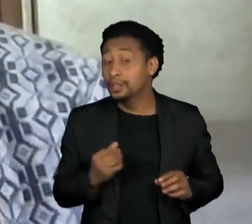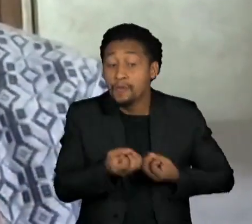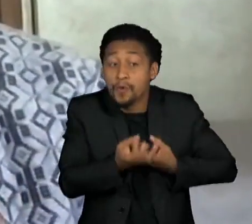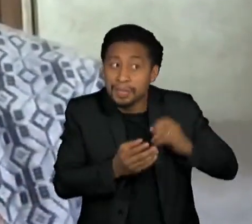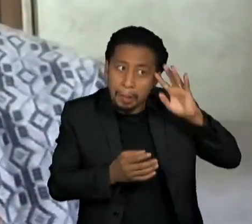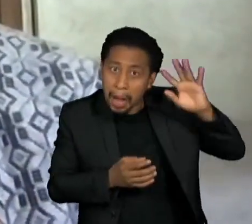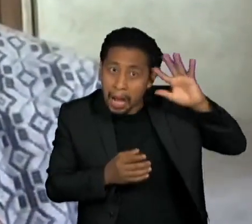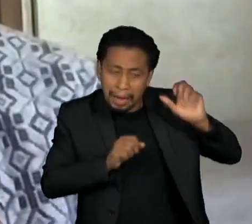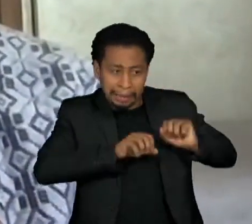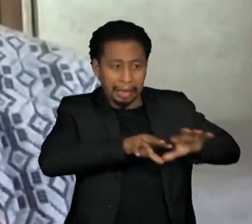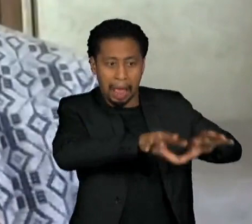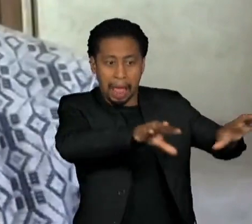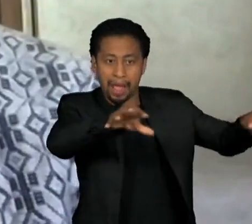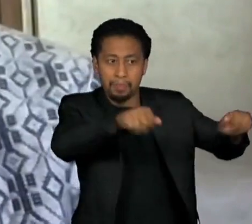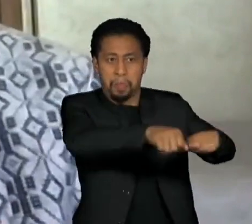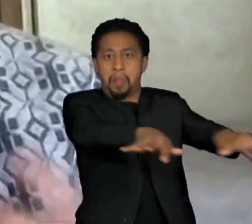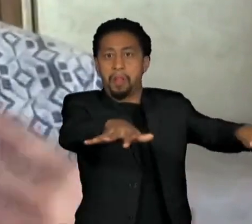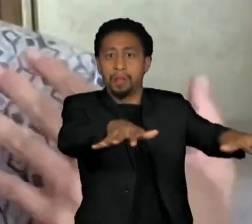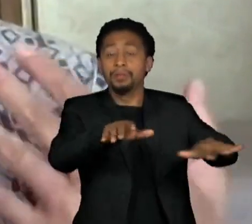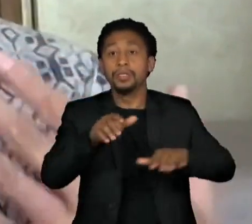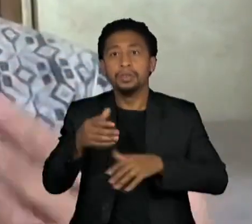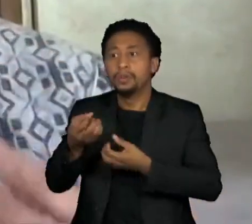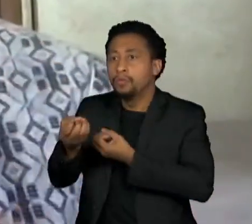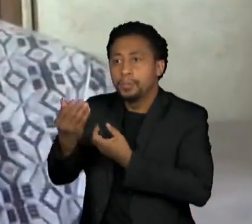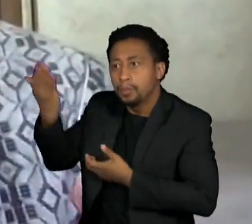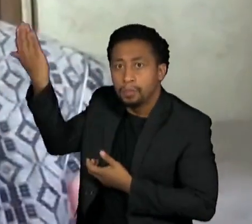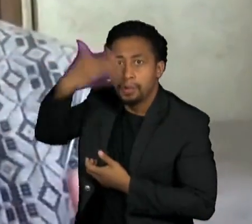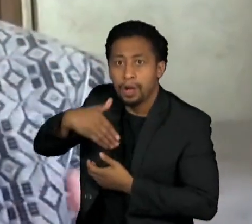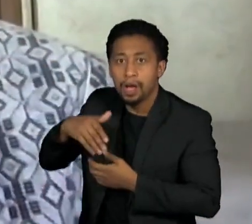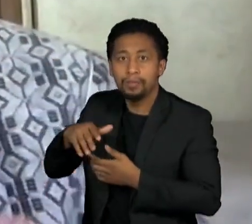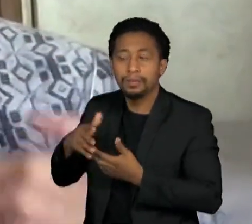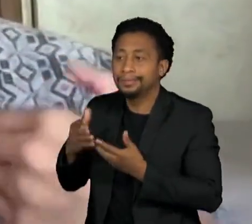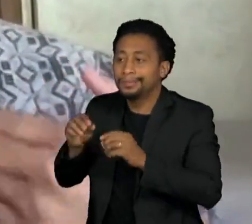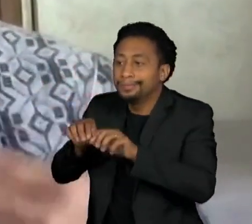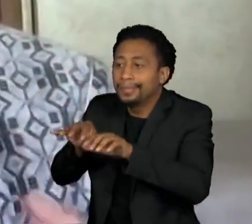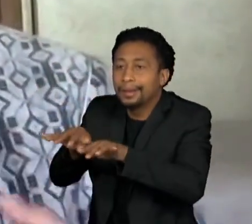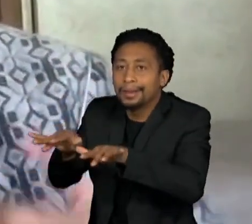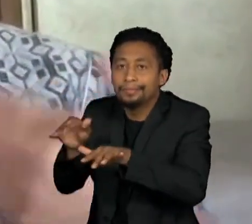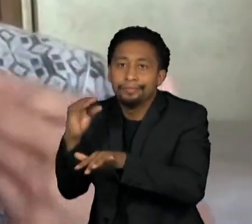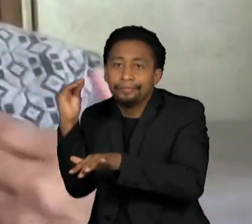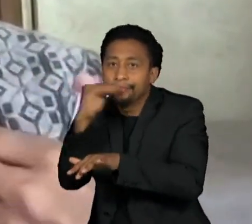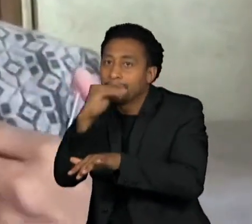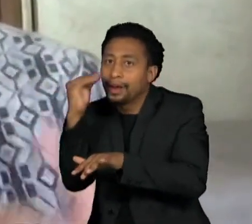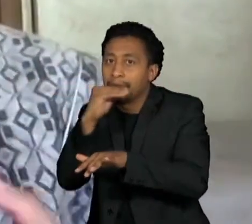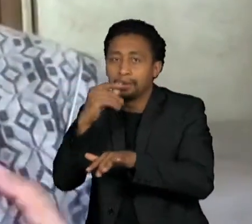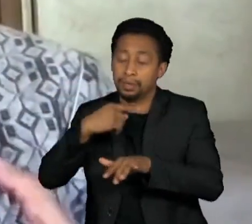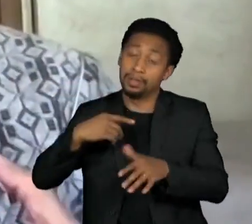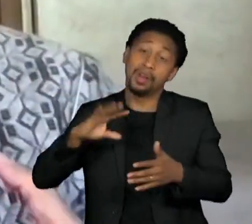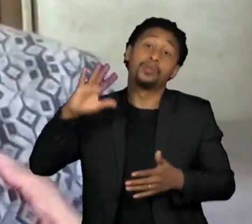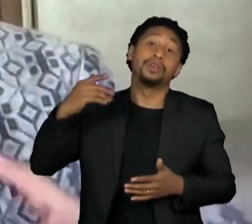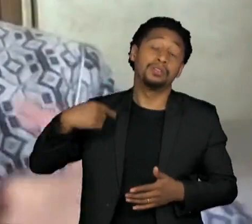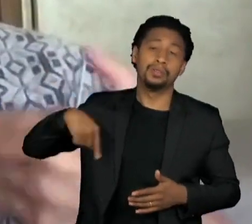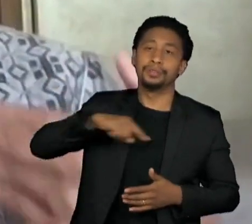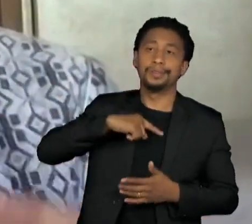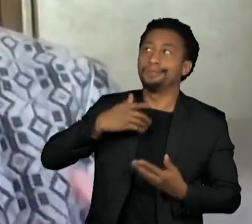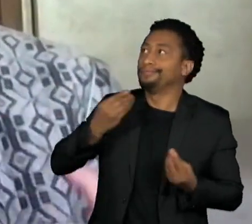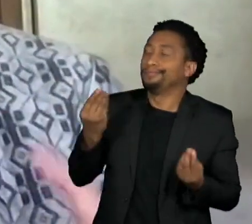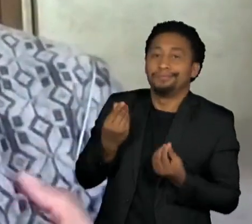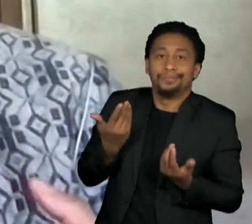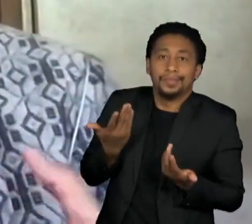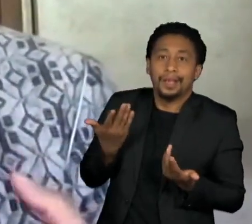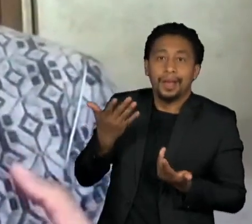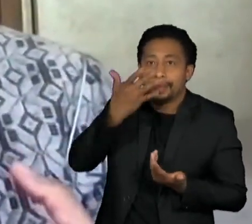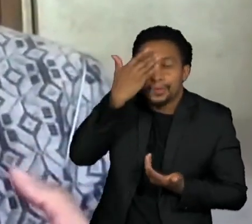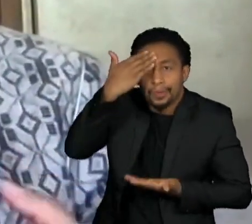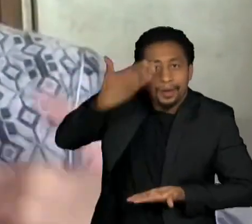us in the next level of technology. If the AI is fed lies, cannot